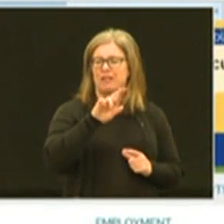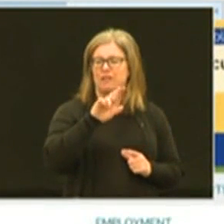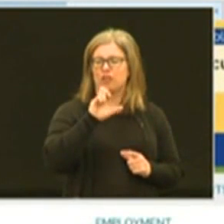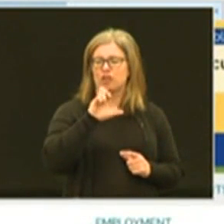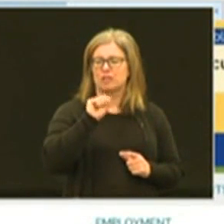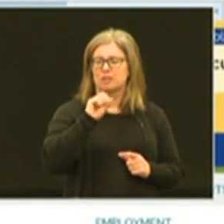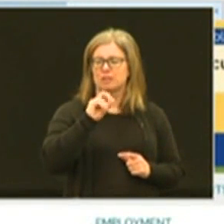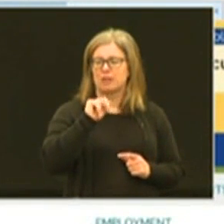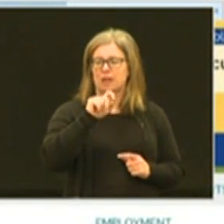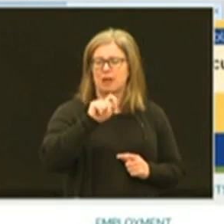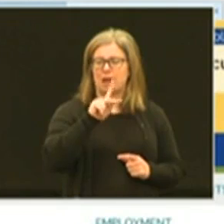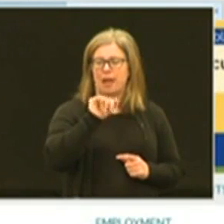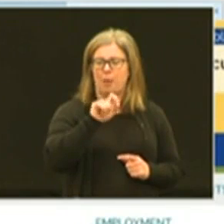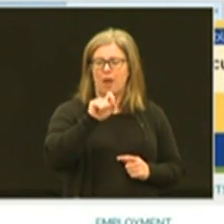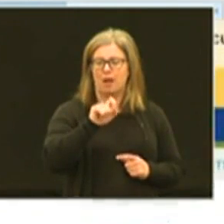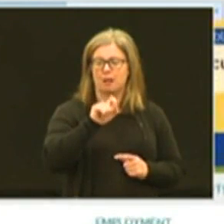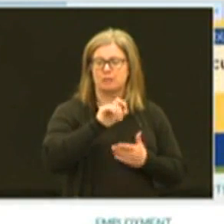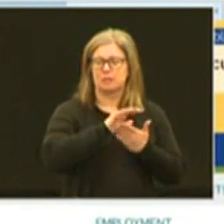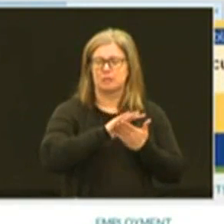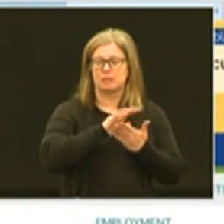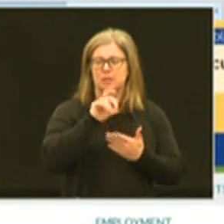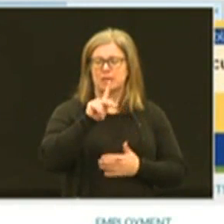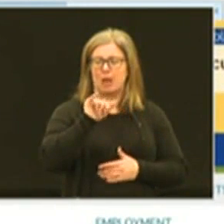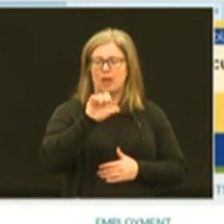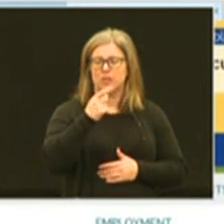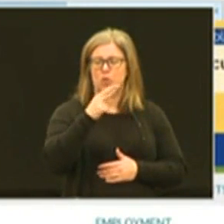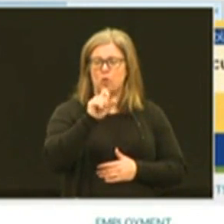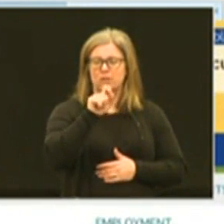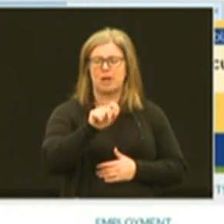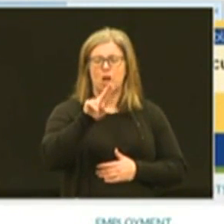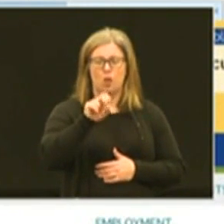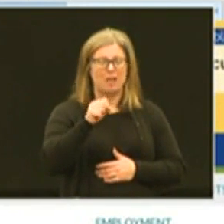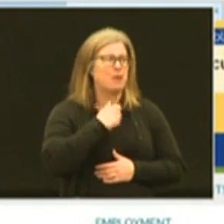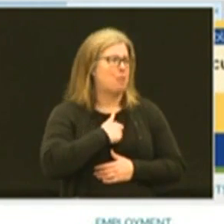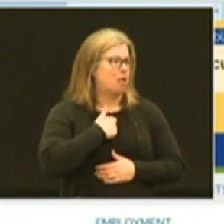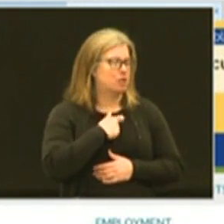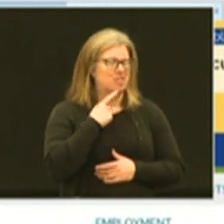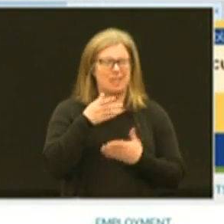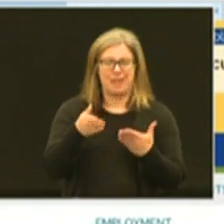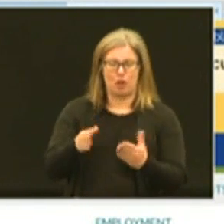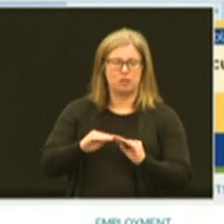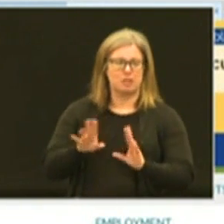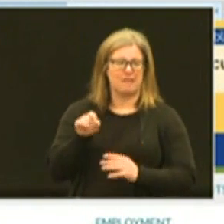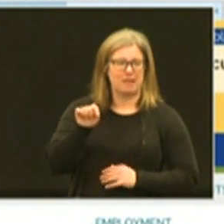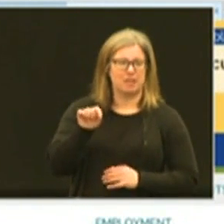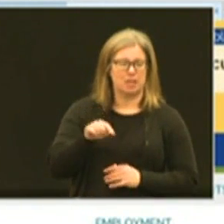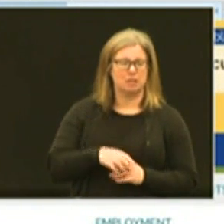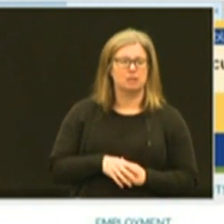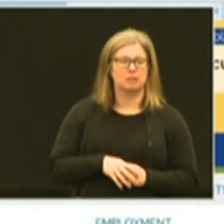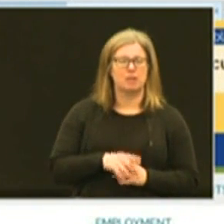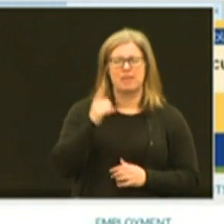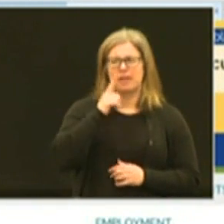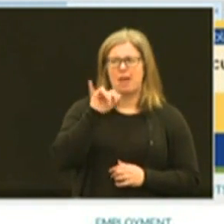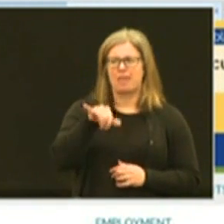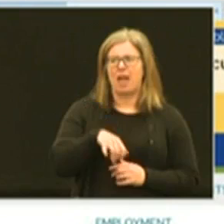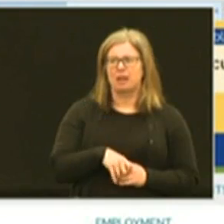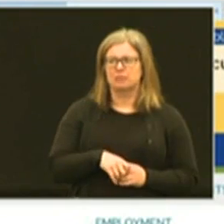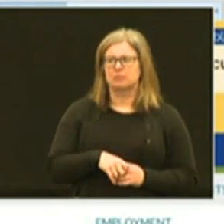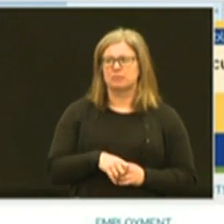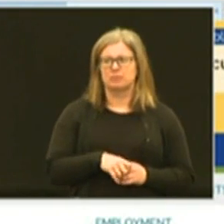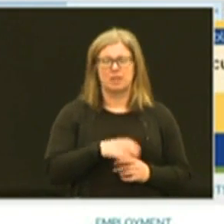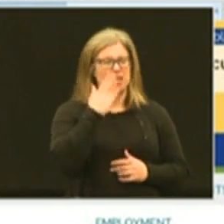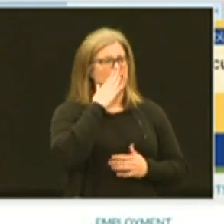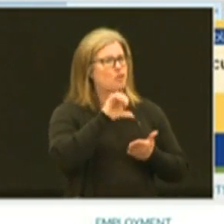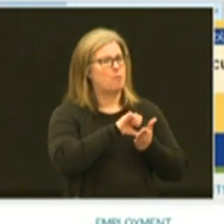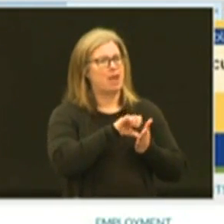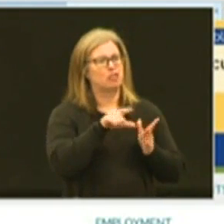schools.us my apologies very good all right go there and it'll be self-evident and just think about that i mean on the